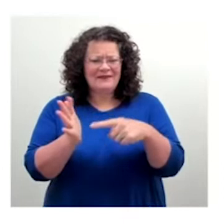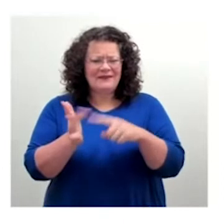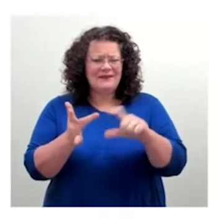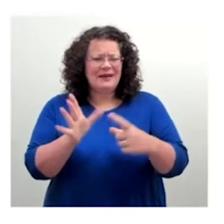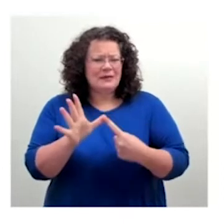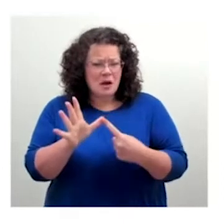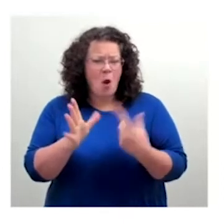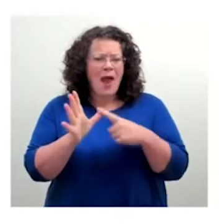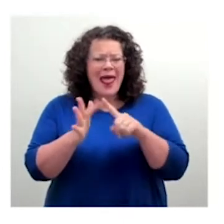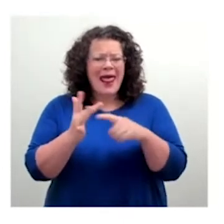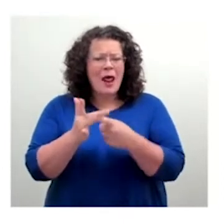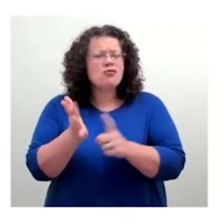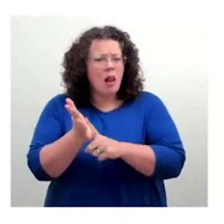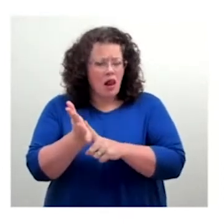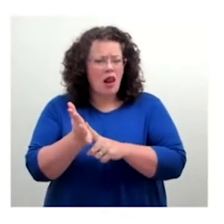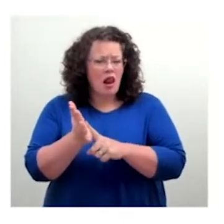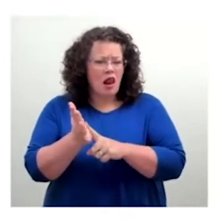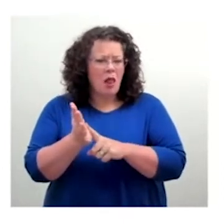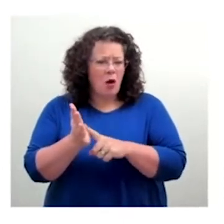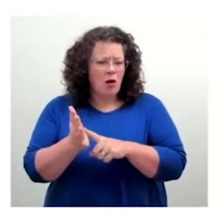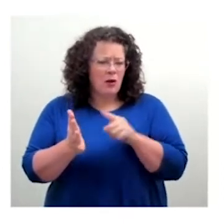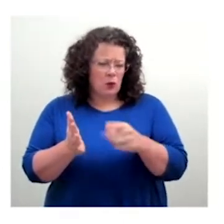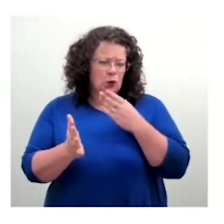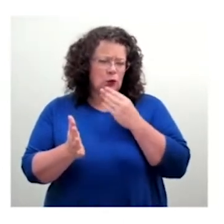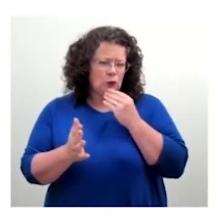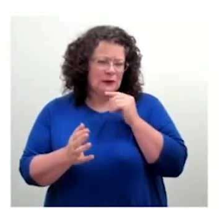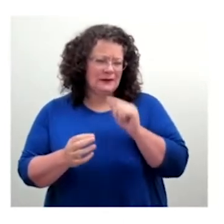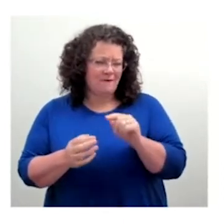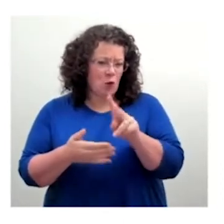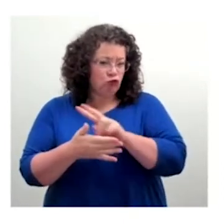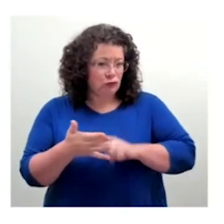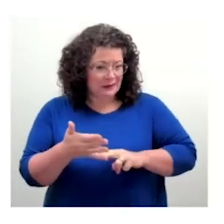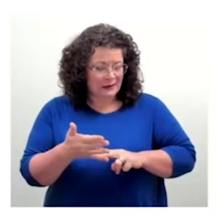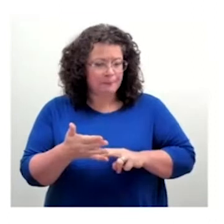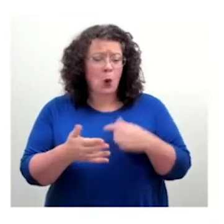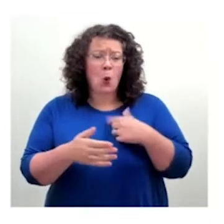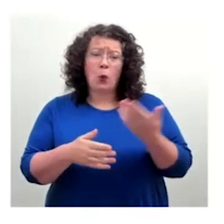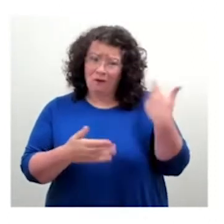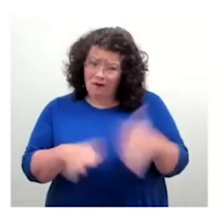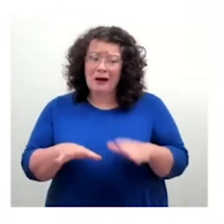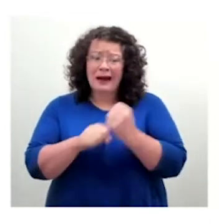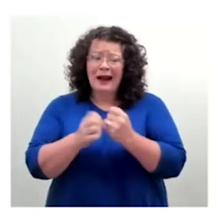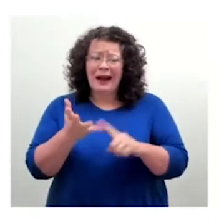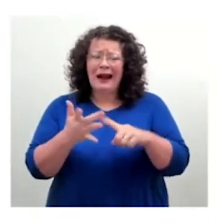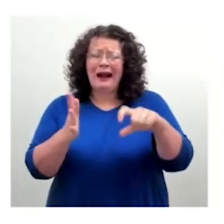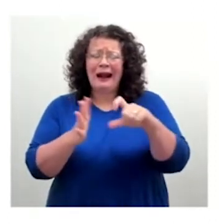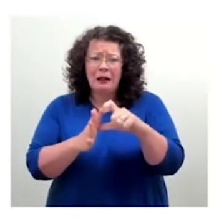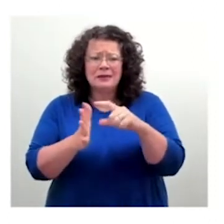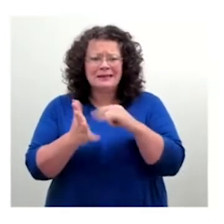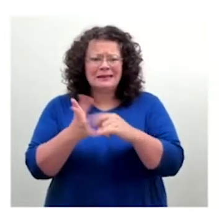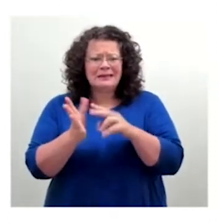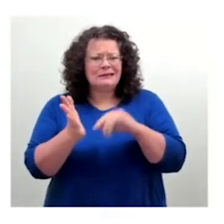page, they don't perform well on today's modern digital screens. And they're both quite different. So there was a real opportunity to,